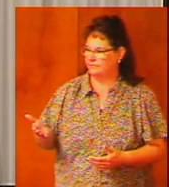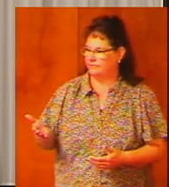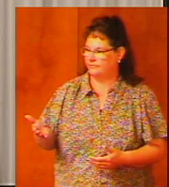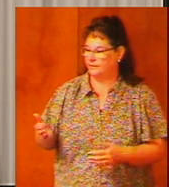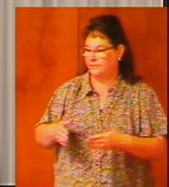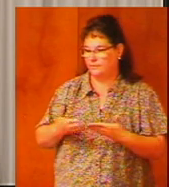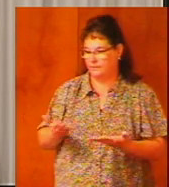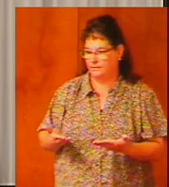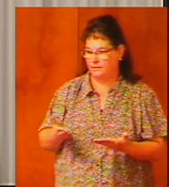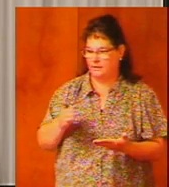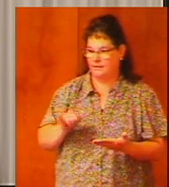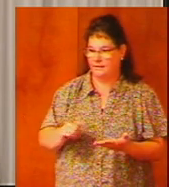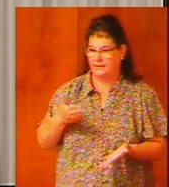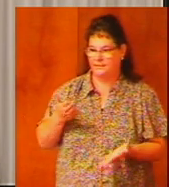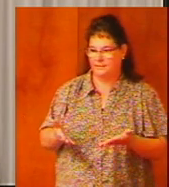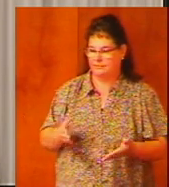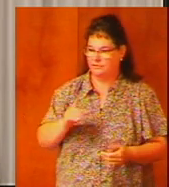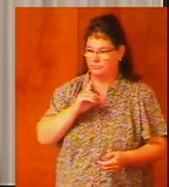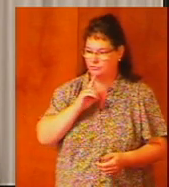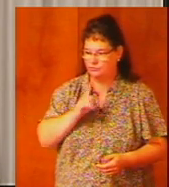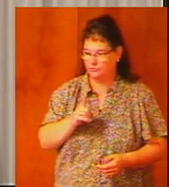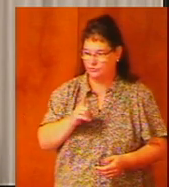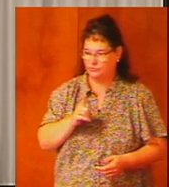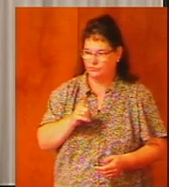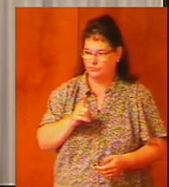well that may be true